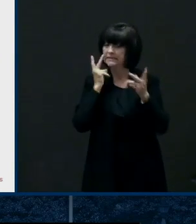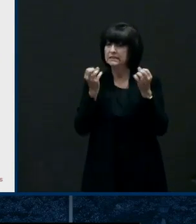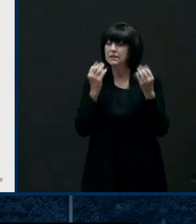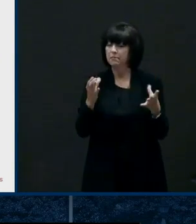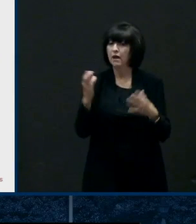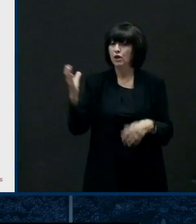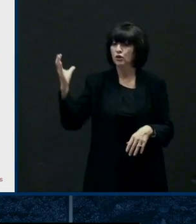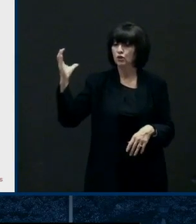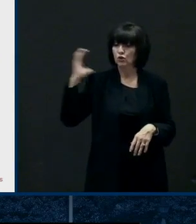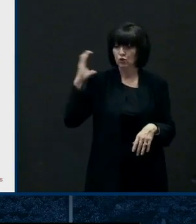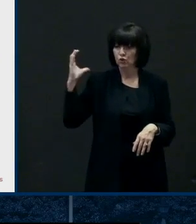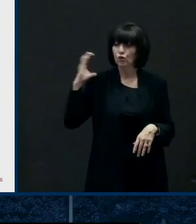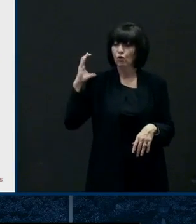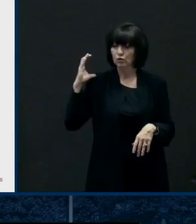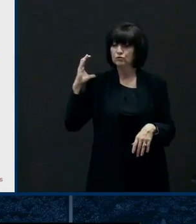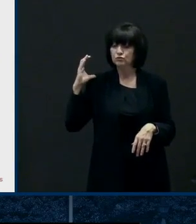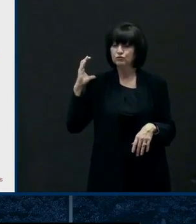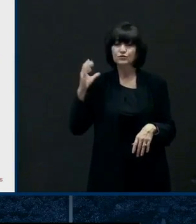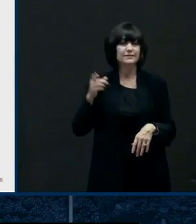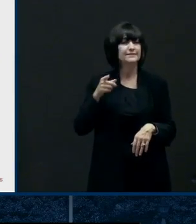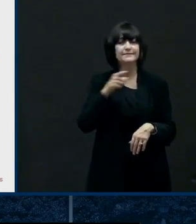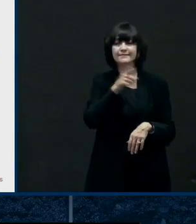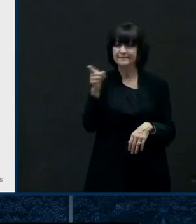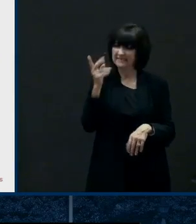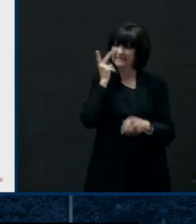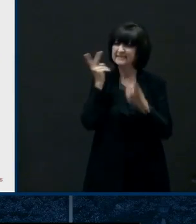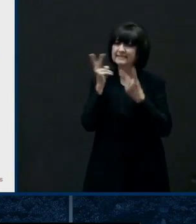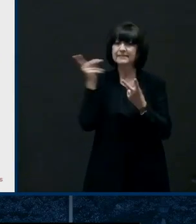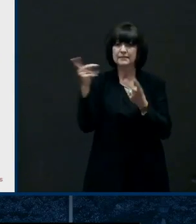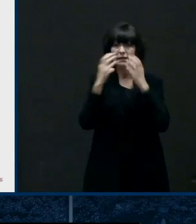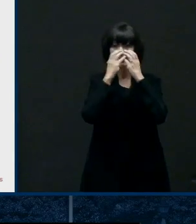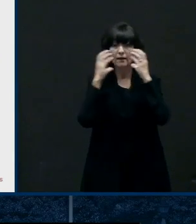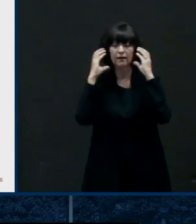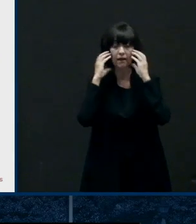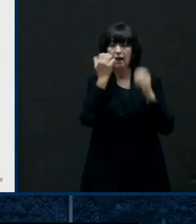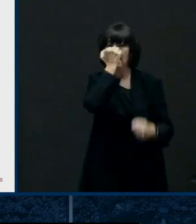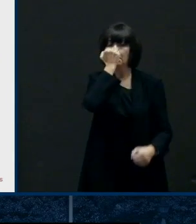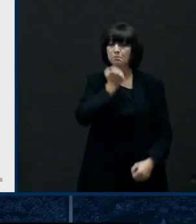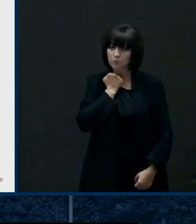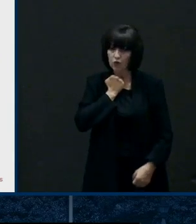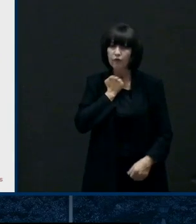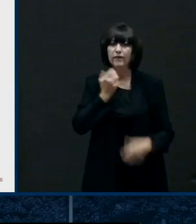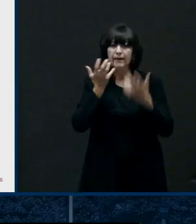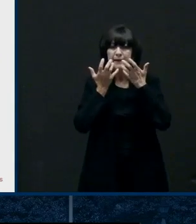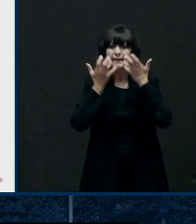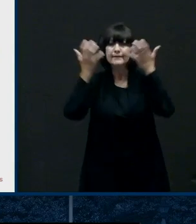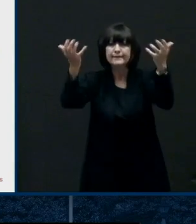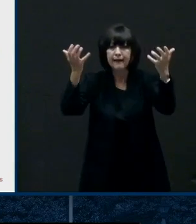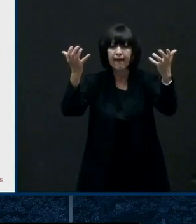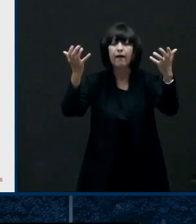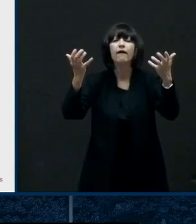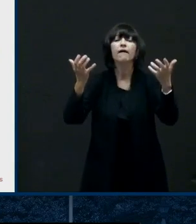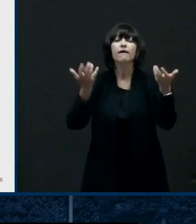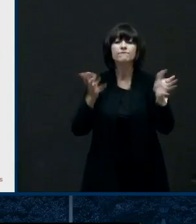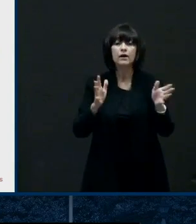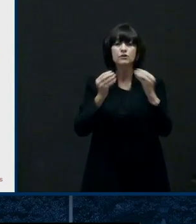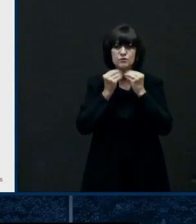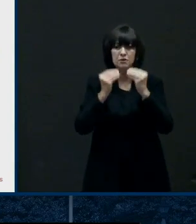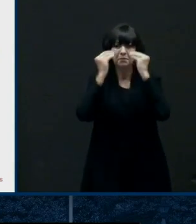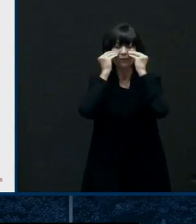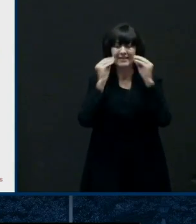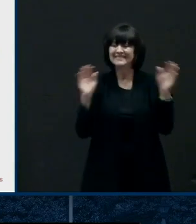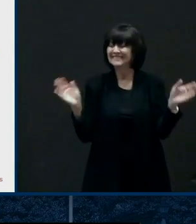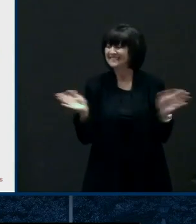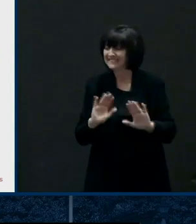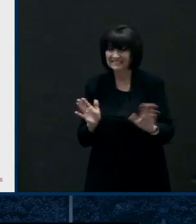are pulling down their face covering to yell and that's the exact opposite of what we we want people to do keep that face covering